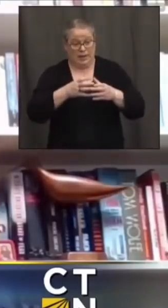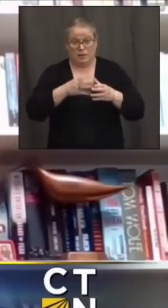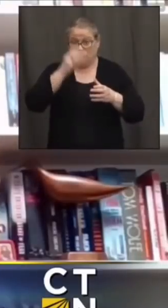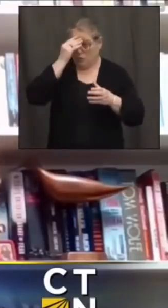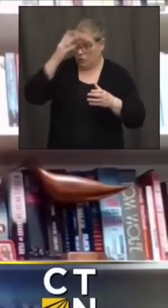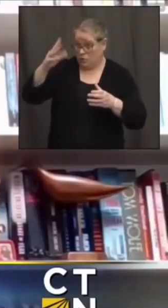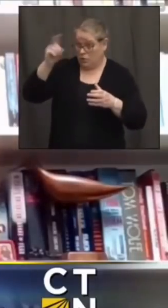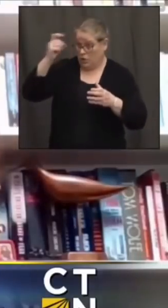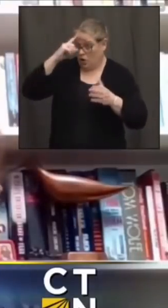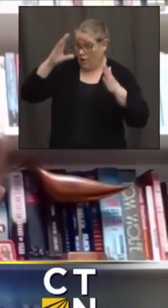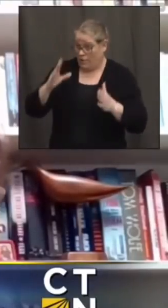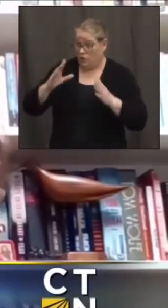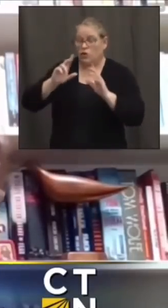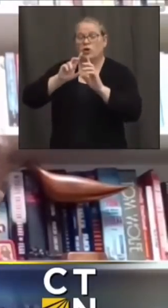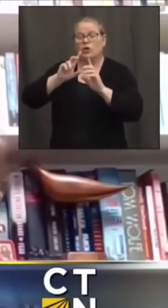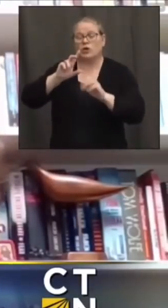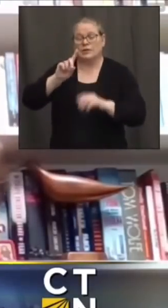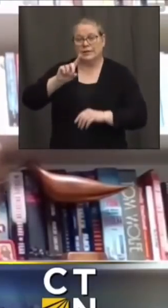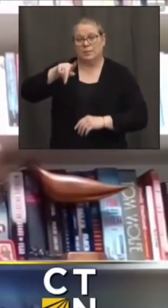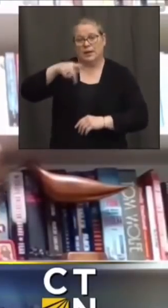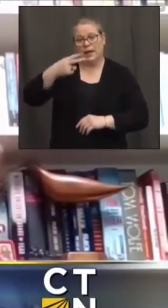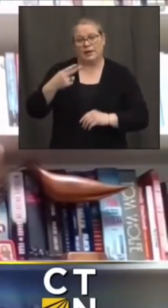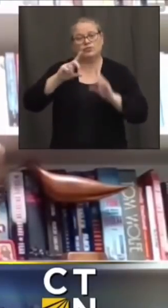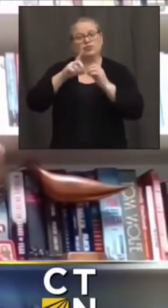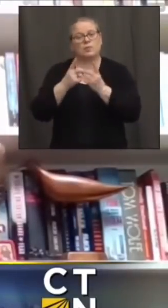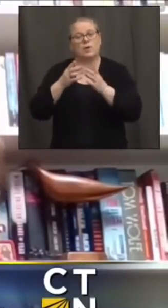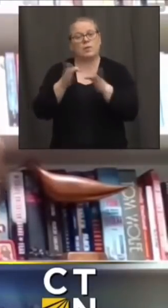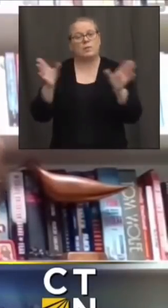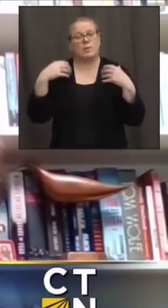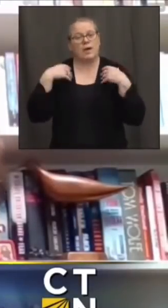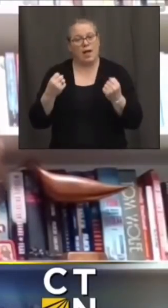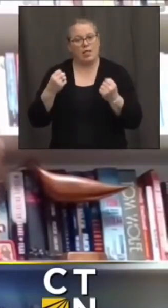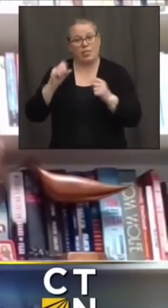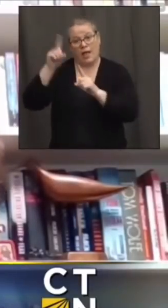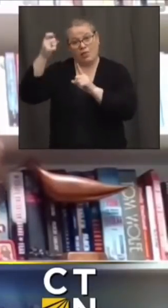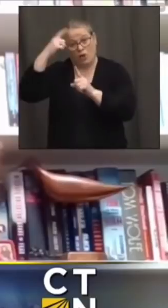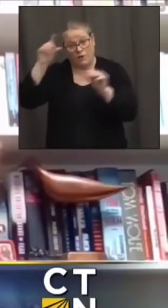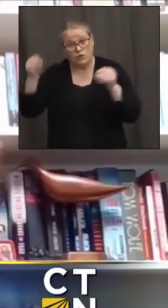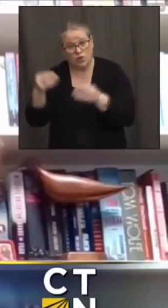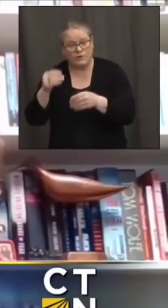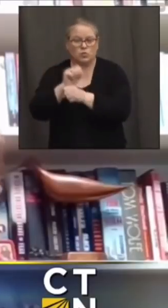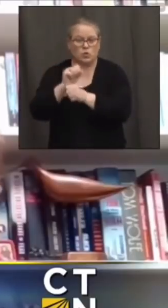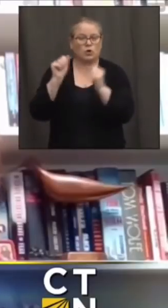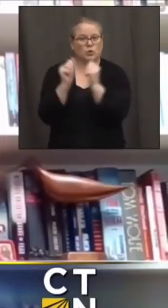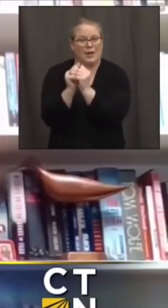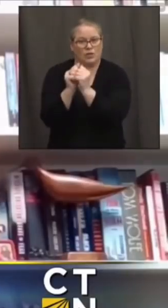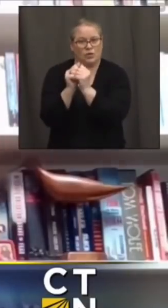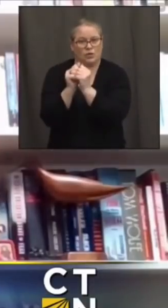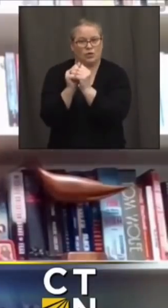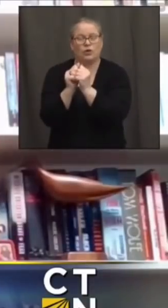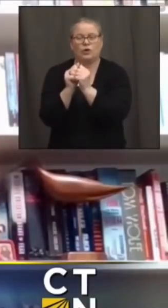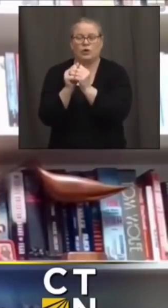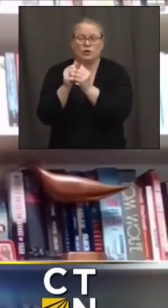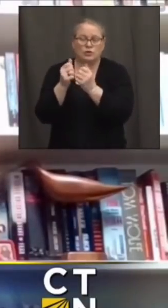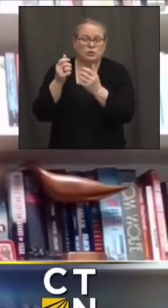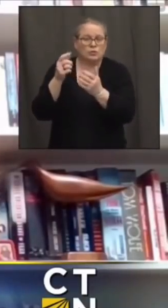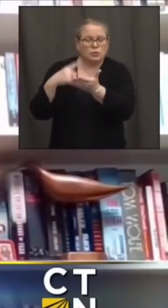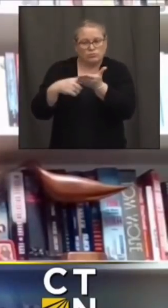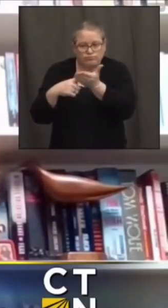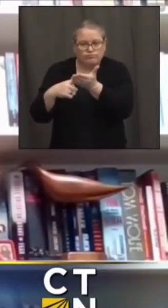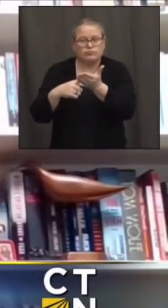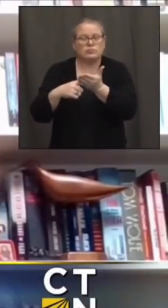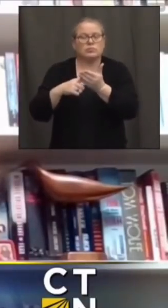of public health work with the governor's office on um rolling out phase 1b based on those principles that i described